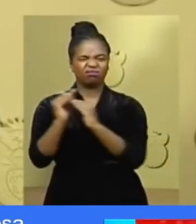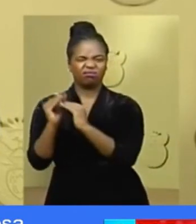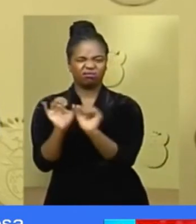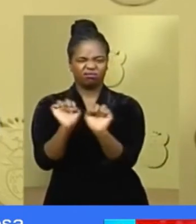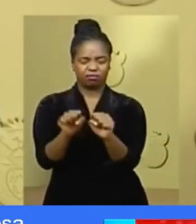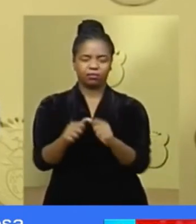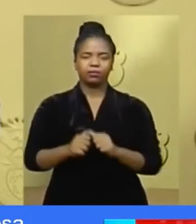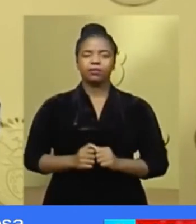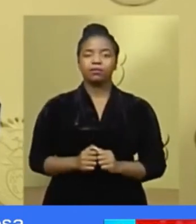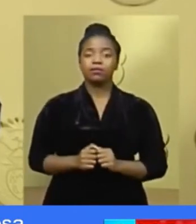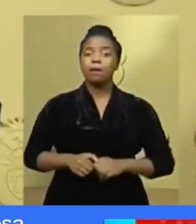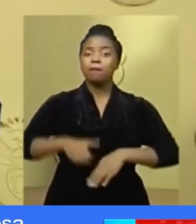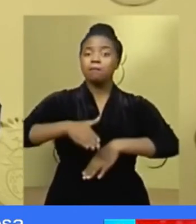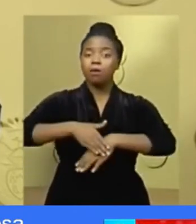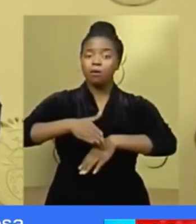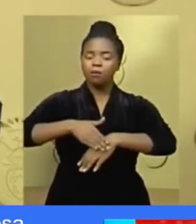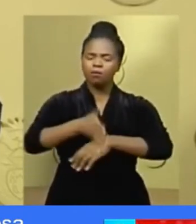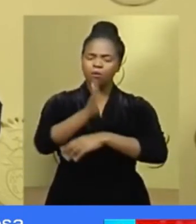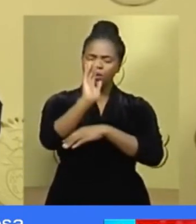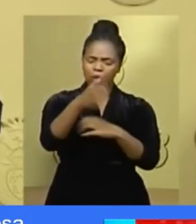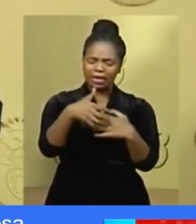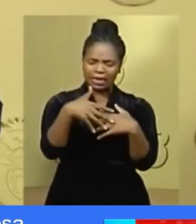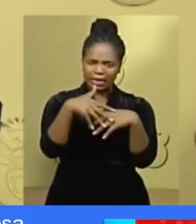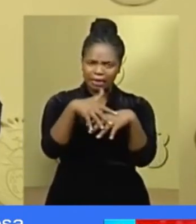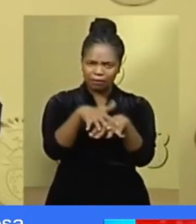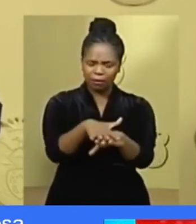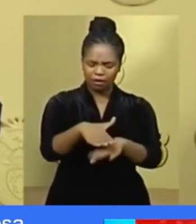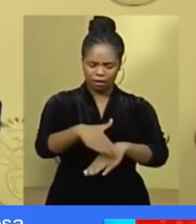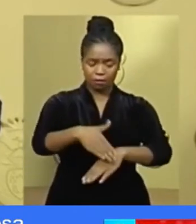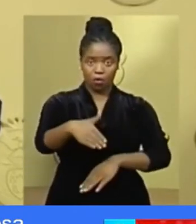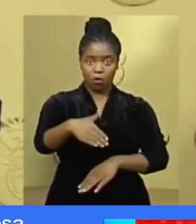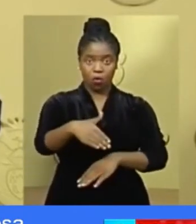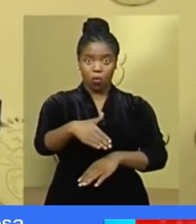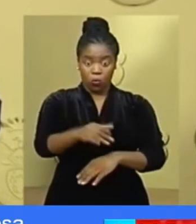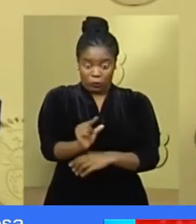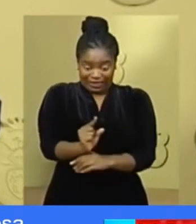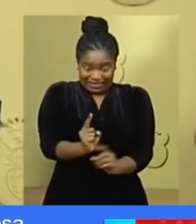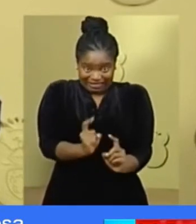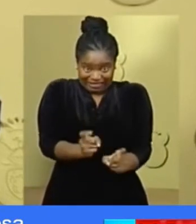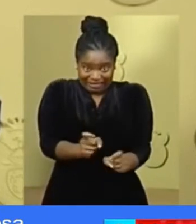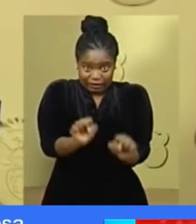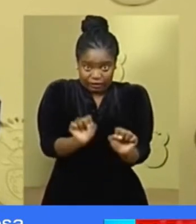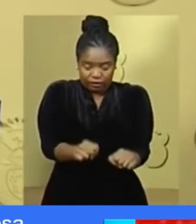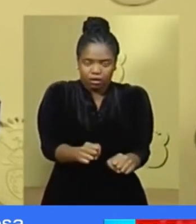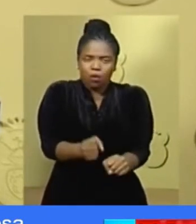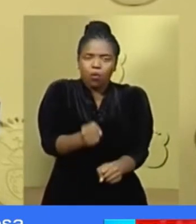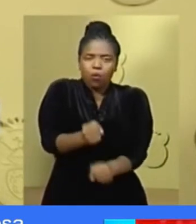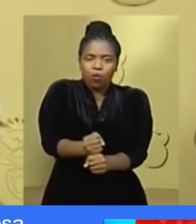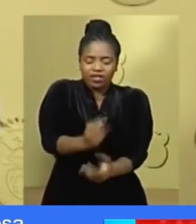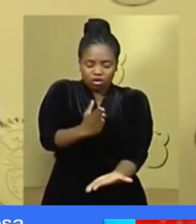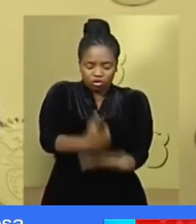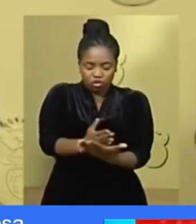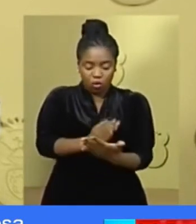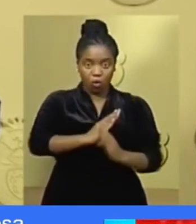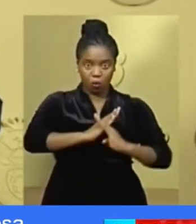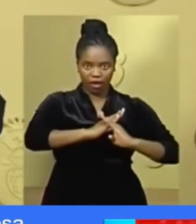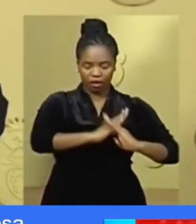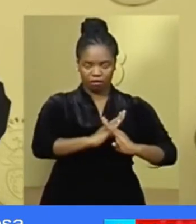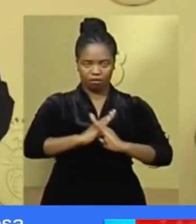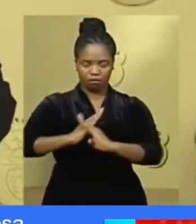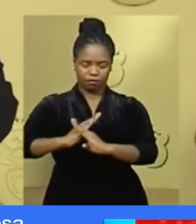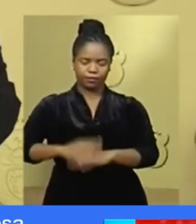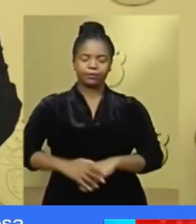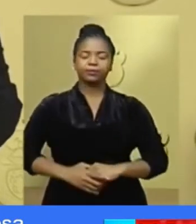additional measures will be implemented with immediate effect to strengthen prevention measures.